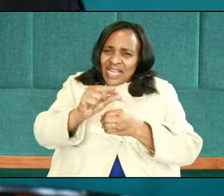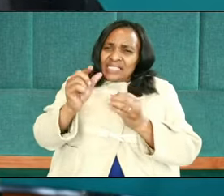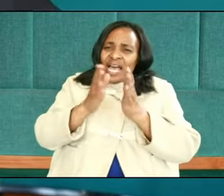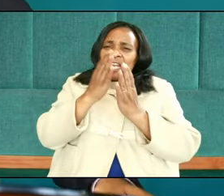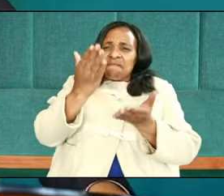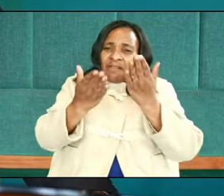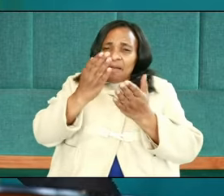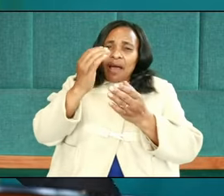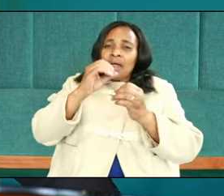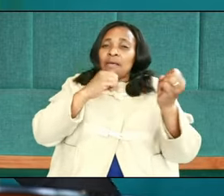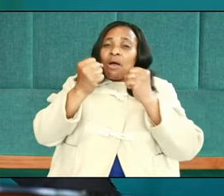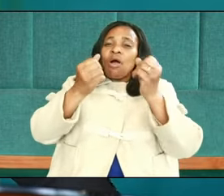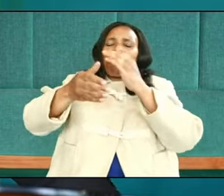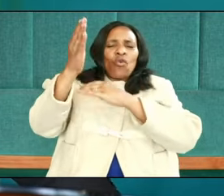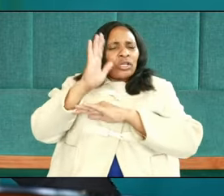and power of God.